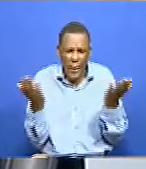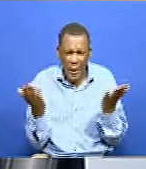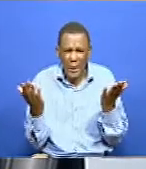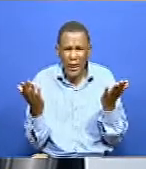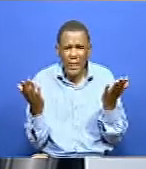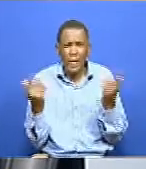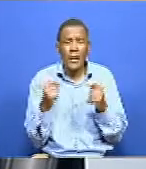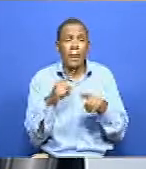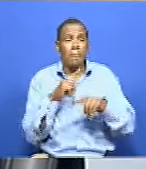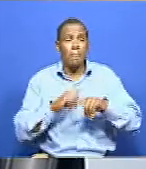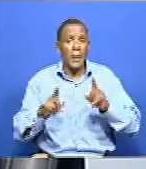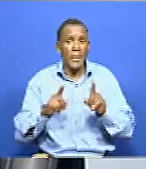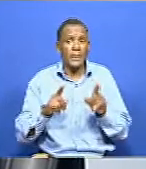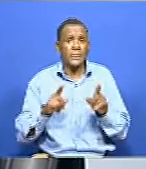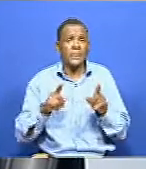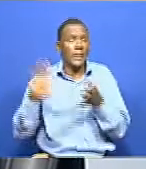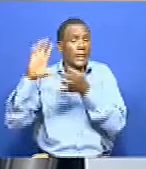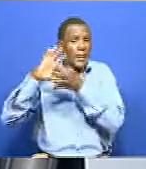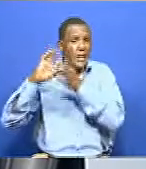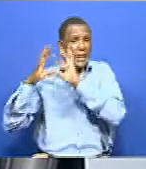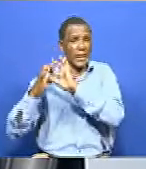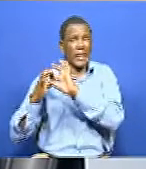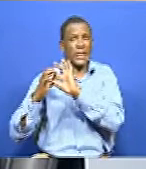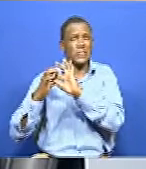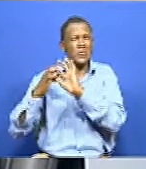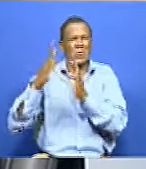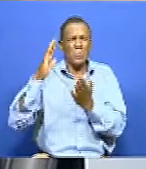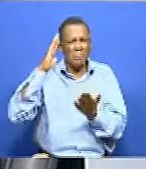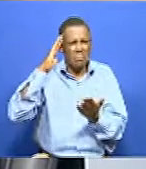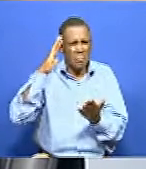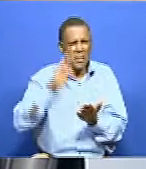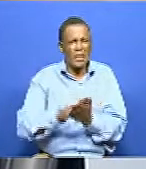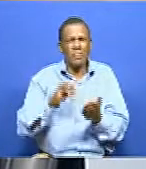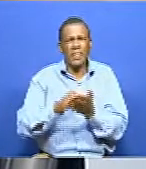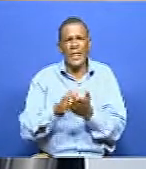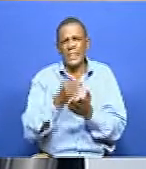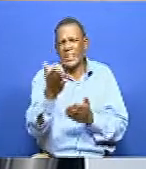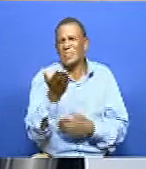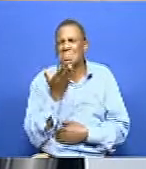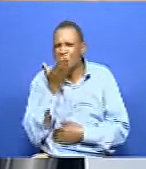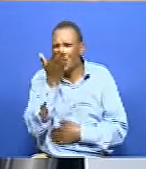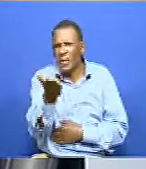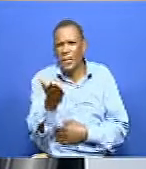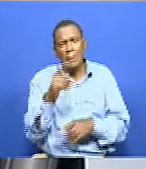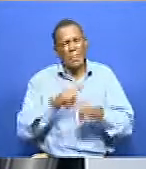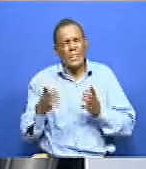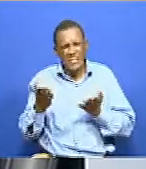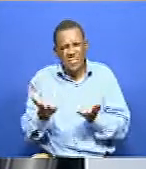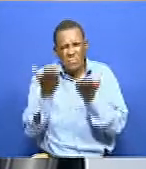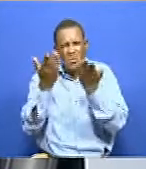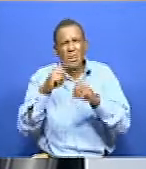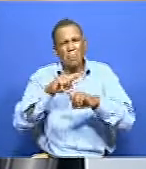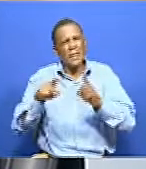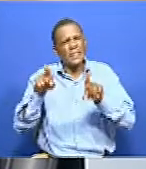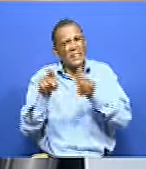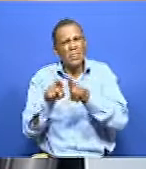element, know, the whole belief that, you know, it's witchcraft, it's curses, it's improving. But we still have some communities